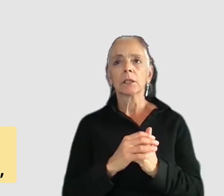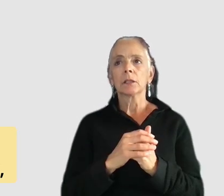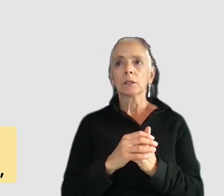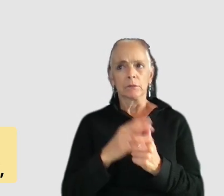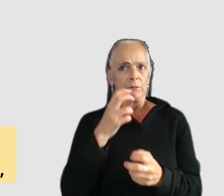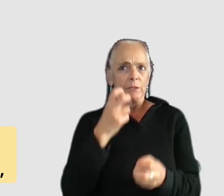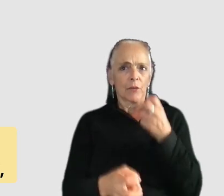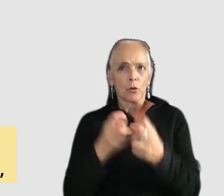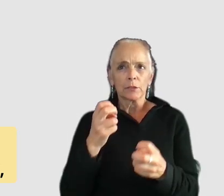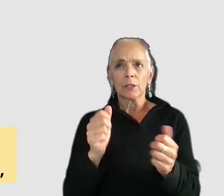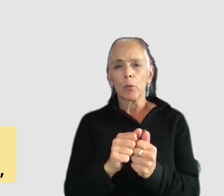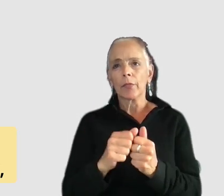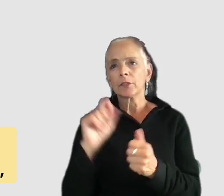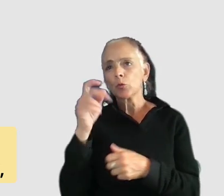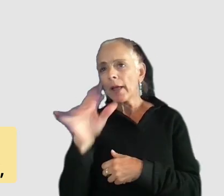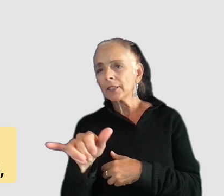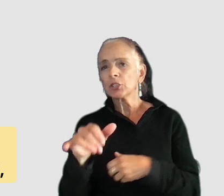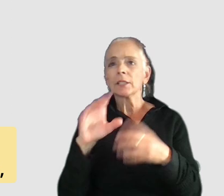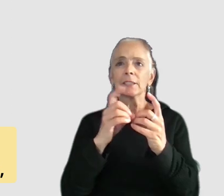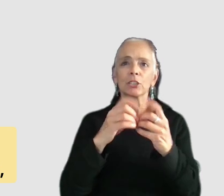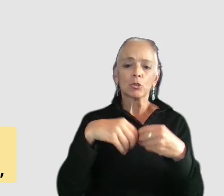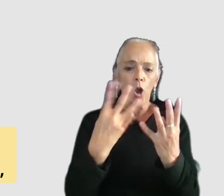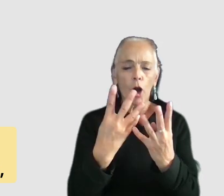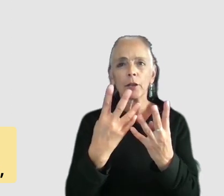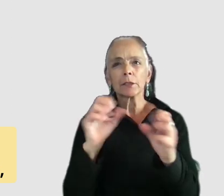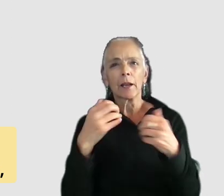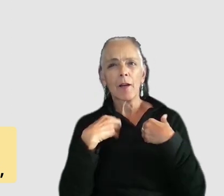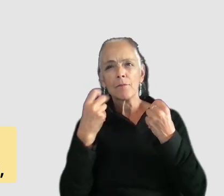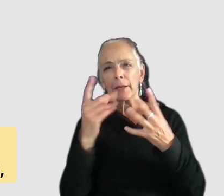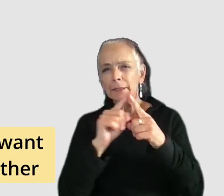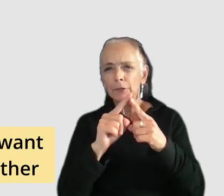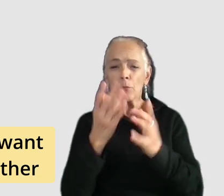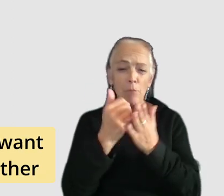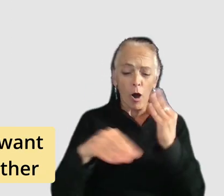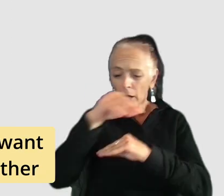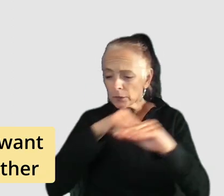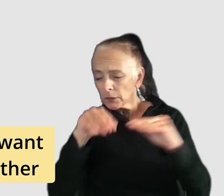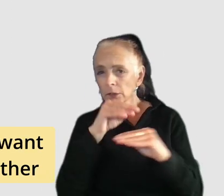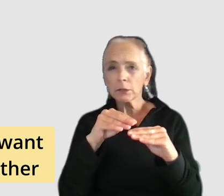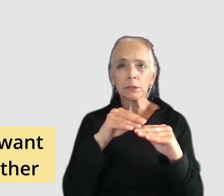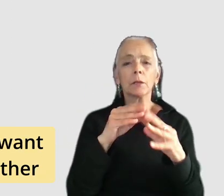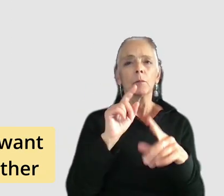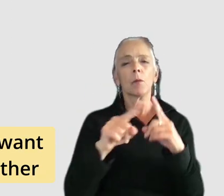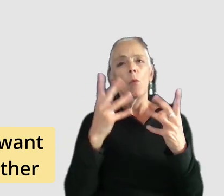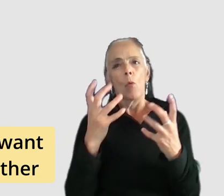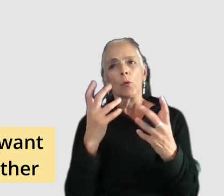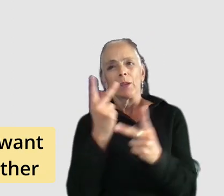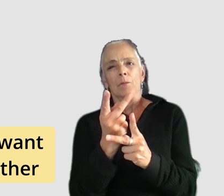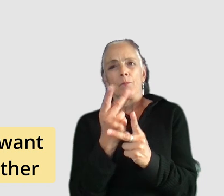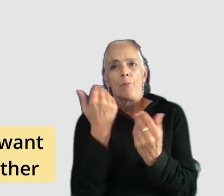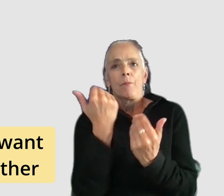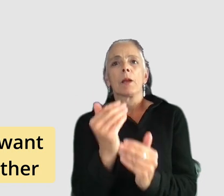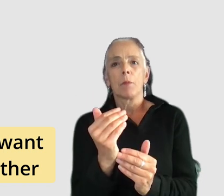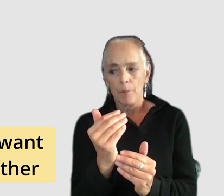and digital card games there can be a lot of elements a lot of different moving parts but we want to try and keep this to a minimum so